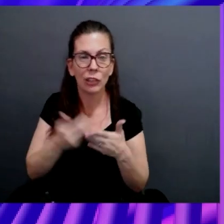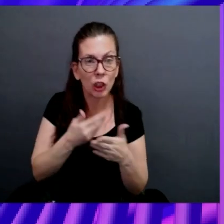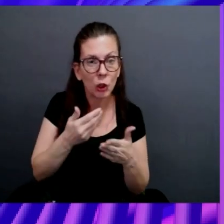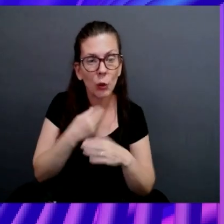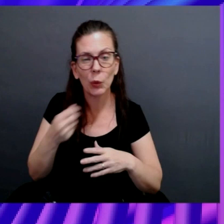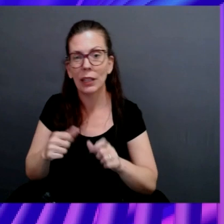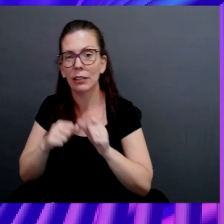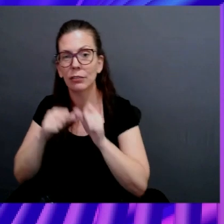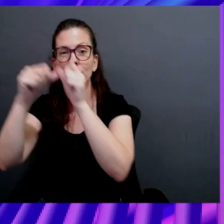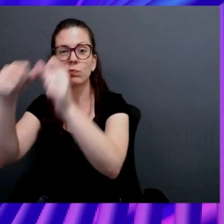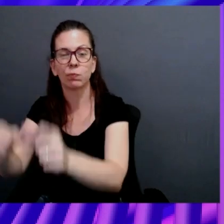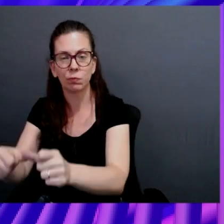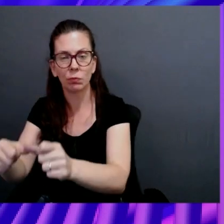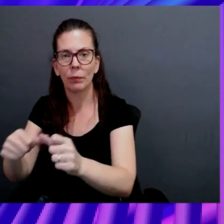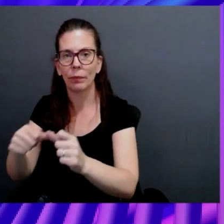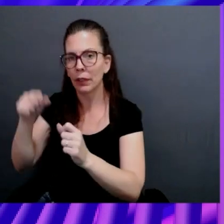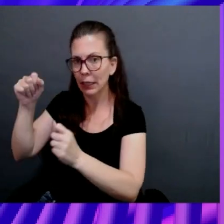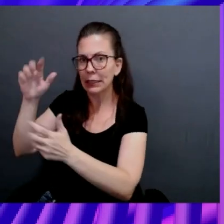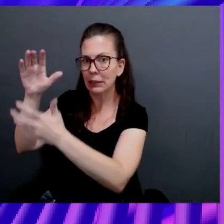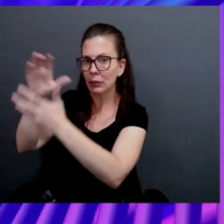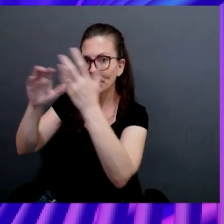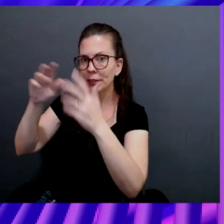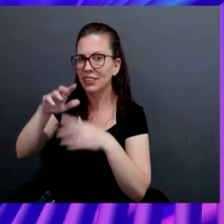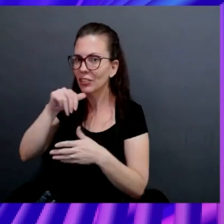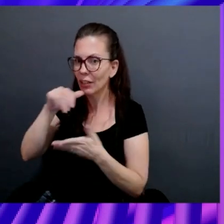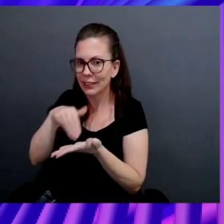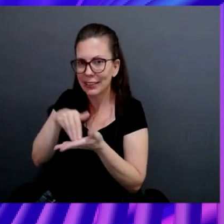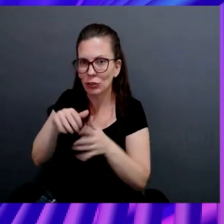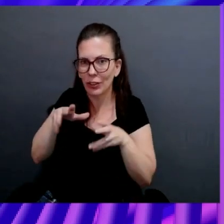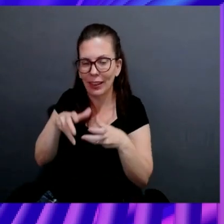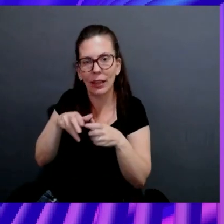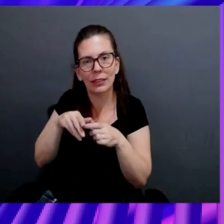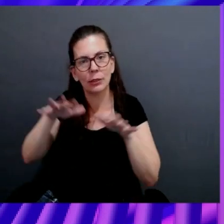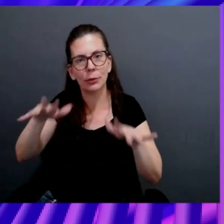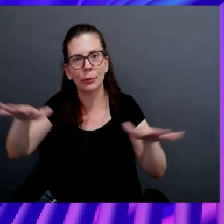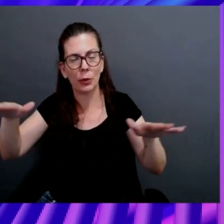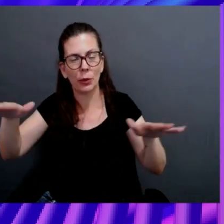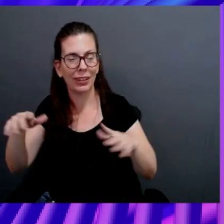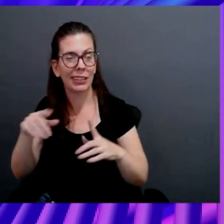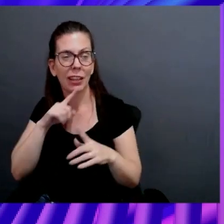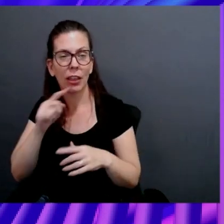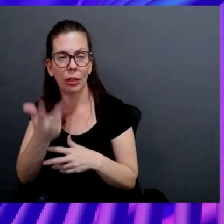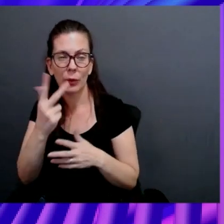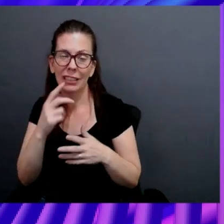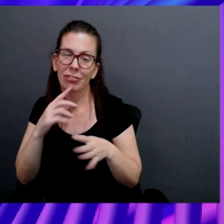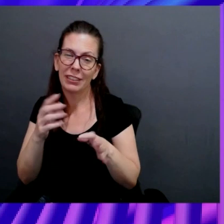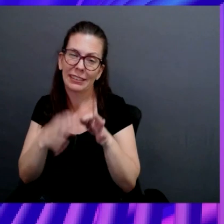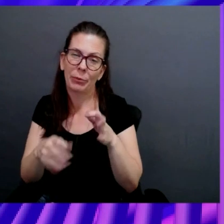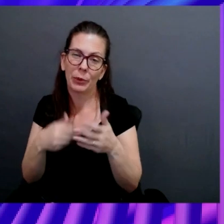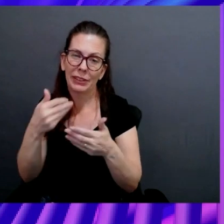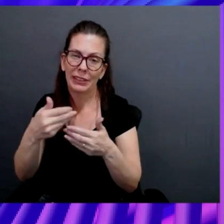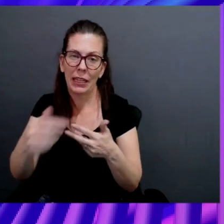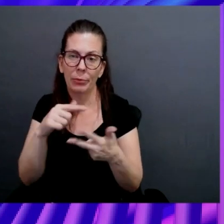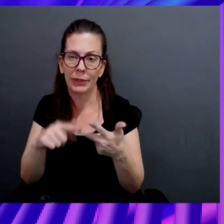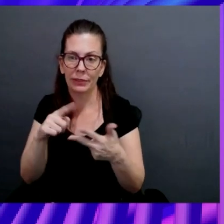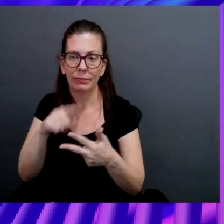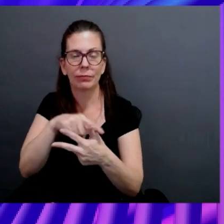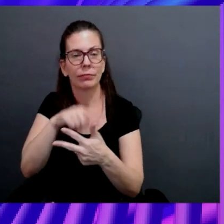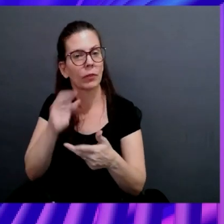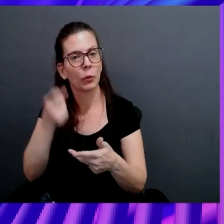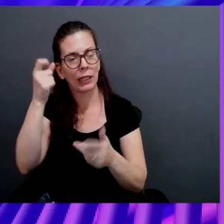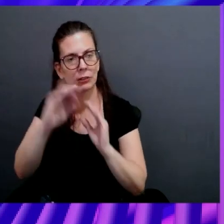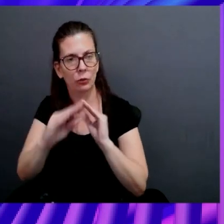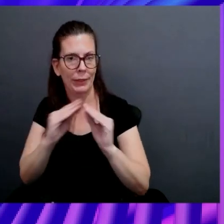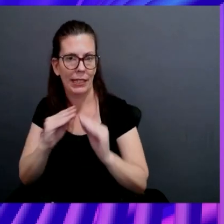democratize cloud security in three simple steps to enable this quick path to remediation to